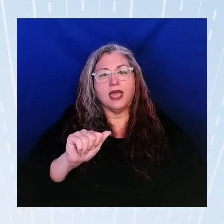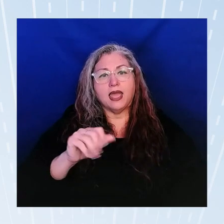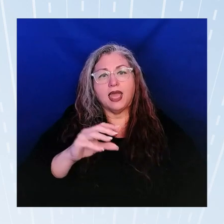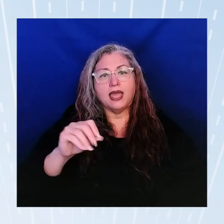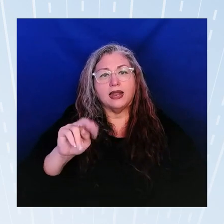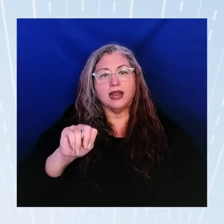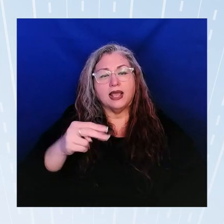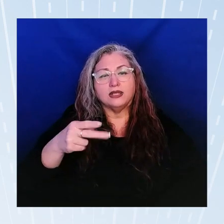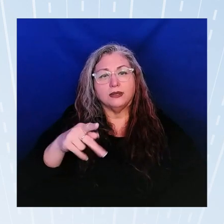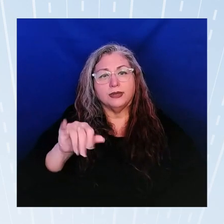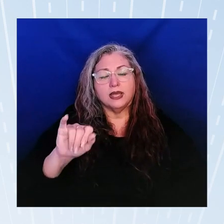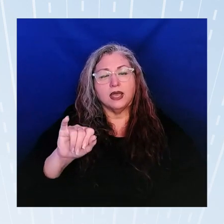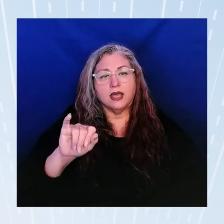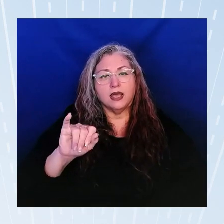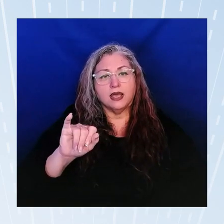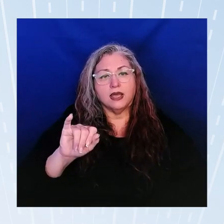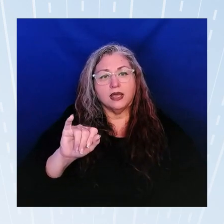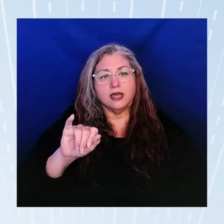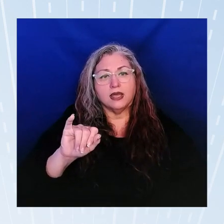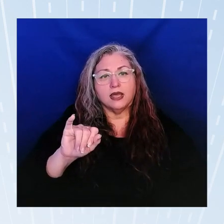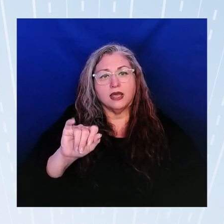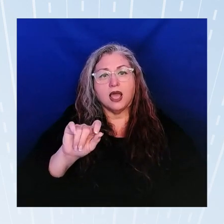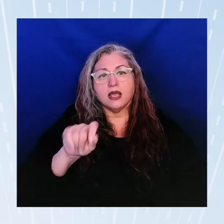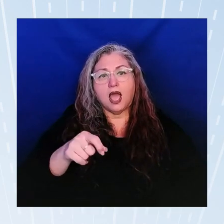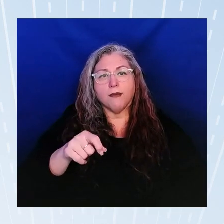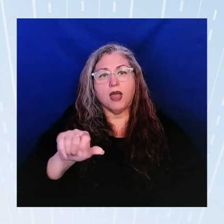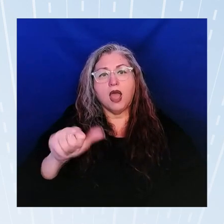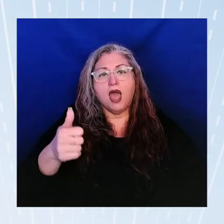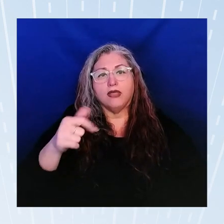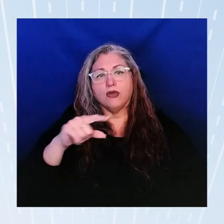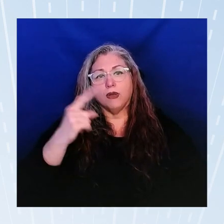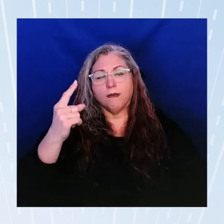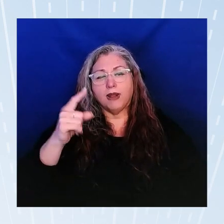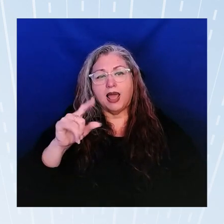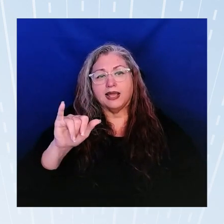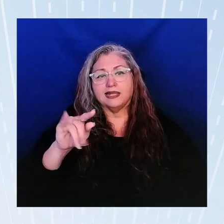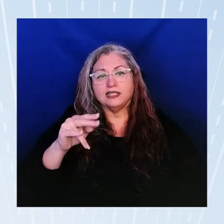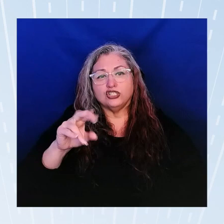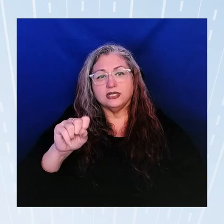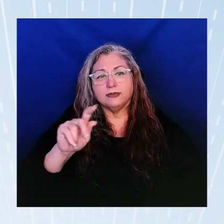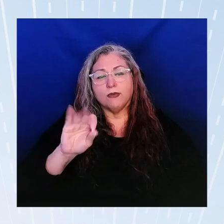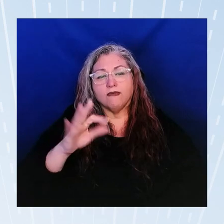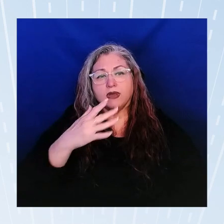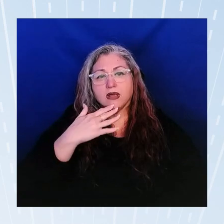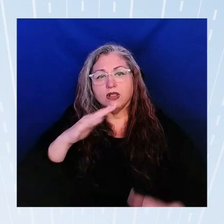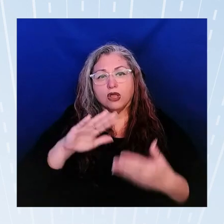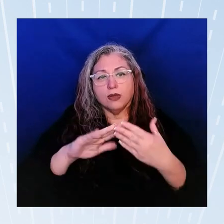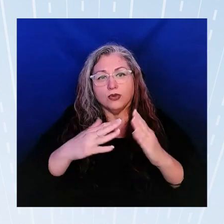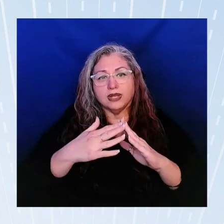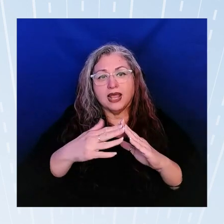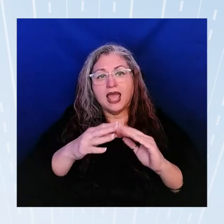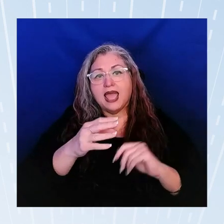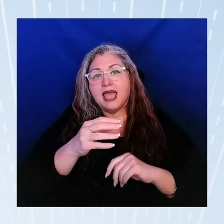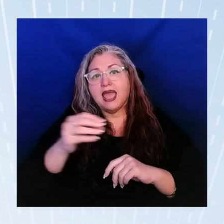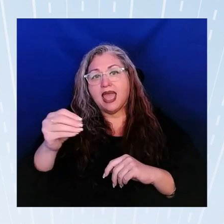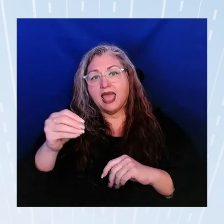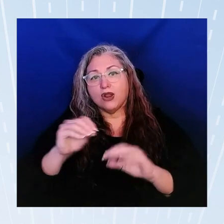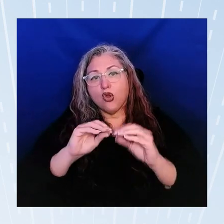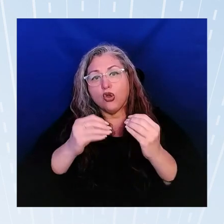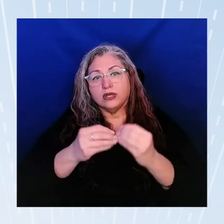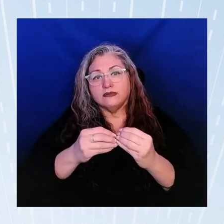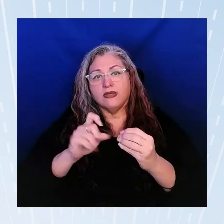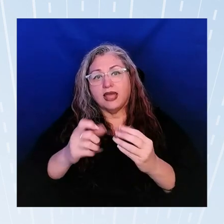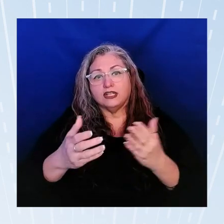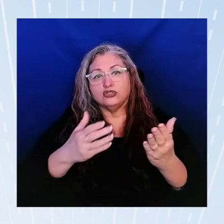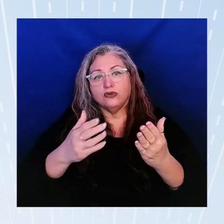NHPI comma other black indigenous people of color communities and organizations that